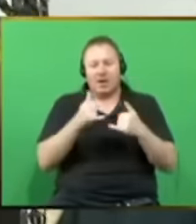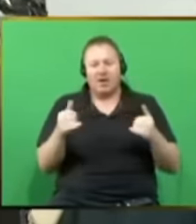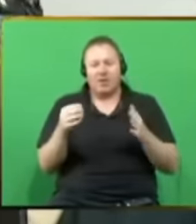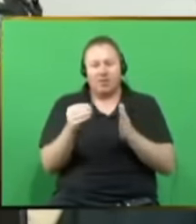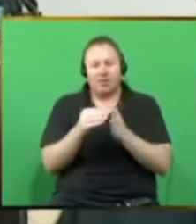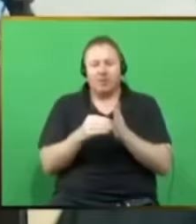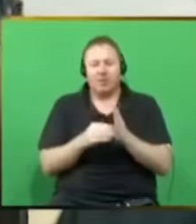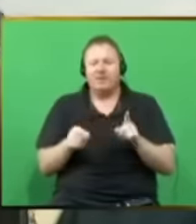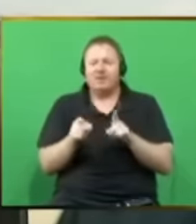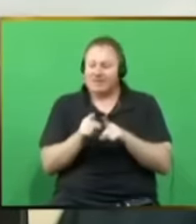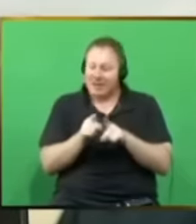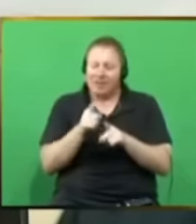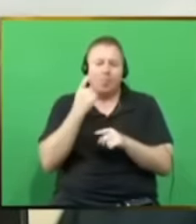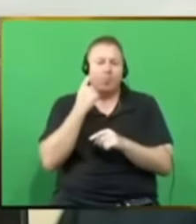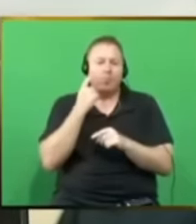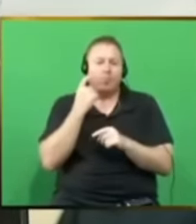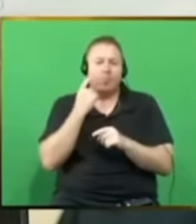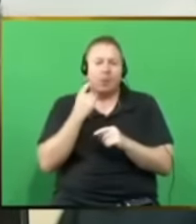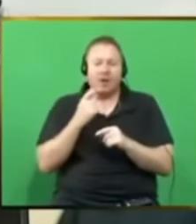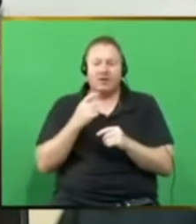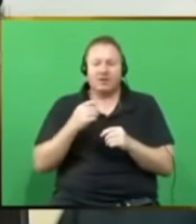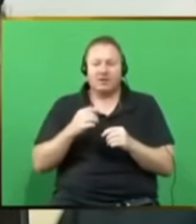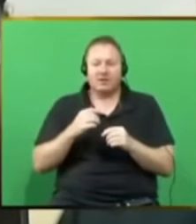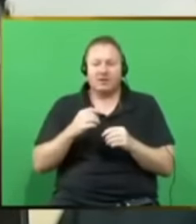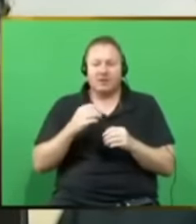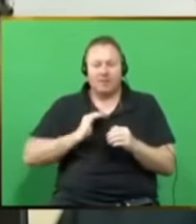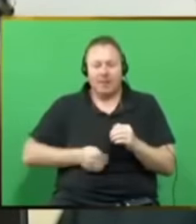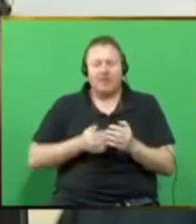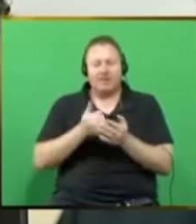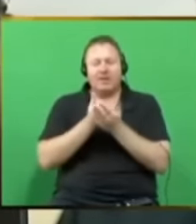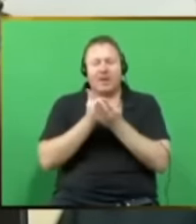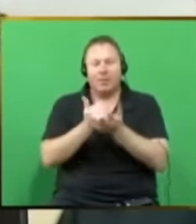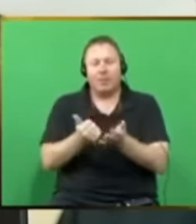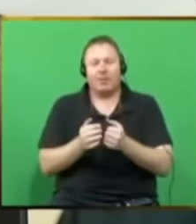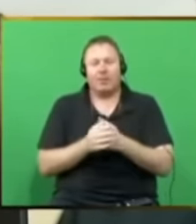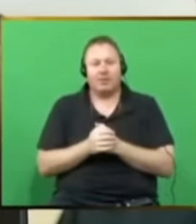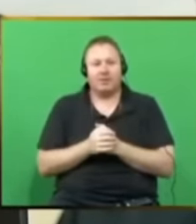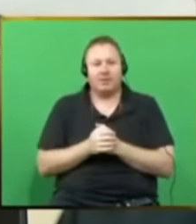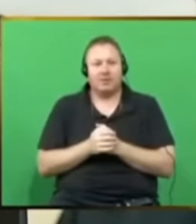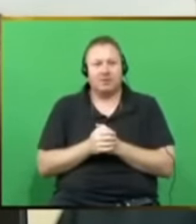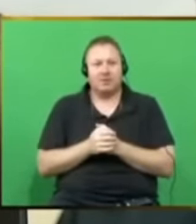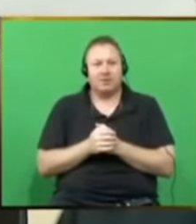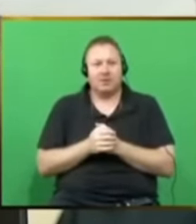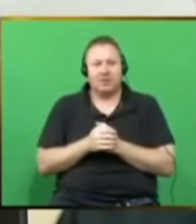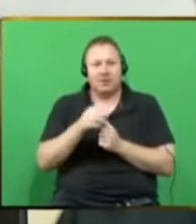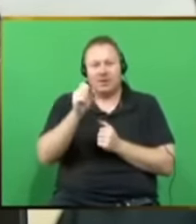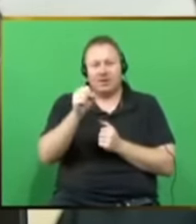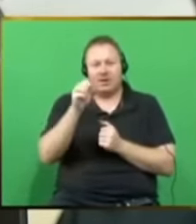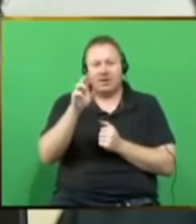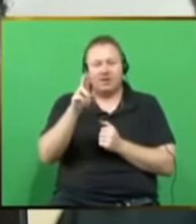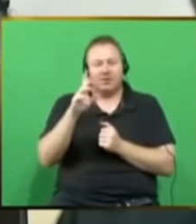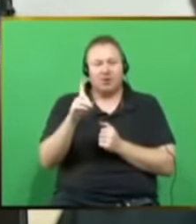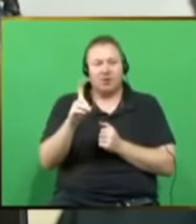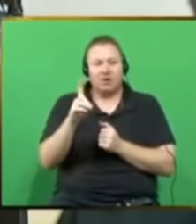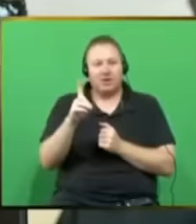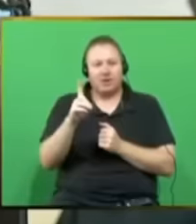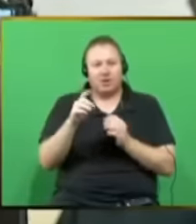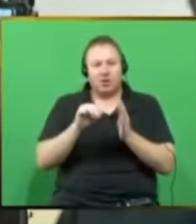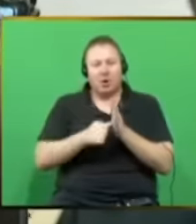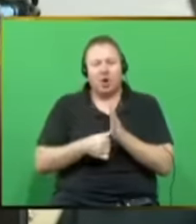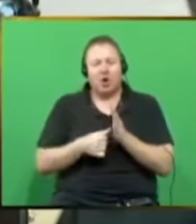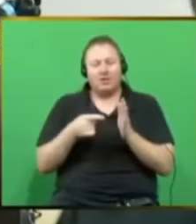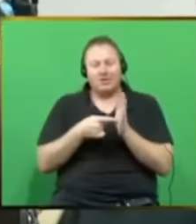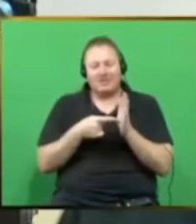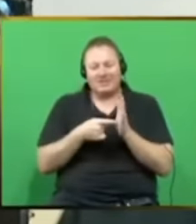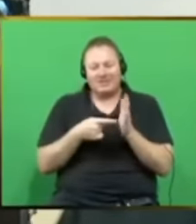pregnant mothers to support child nutrition. We would make sure that this SRD grant that is made will